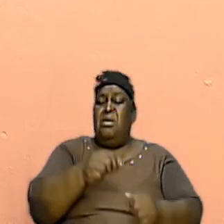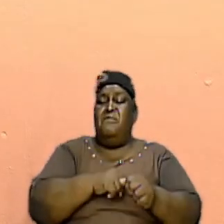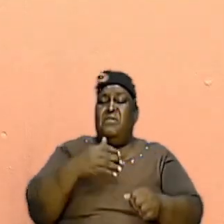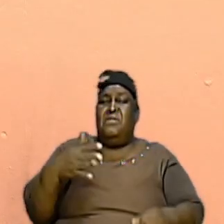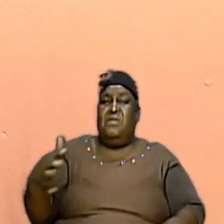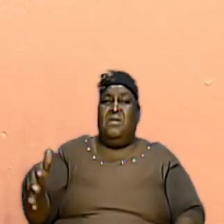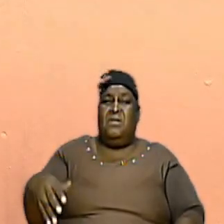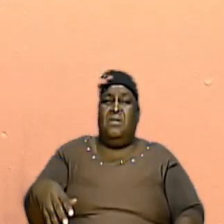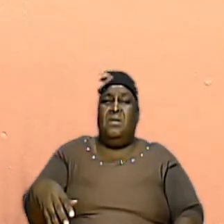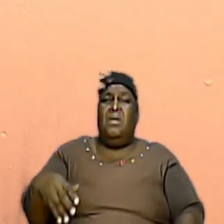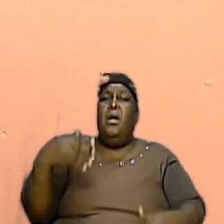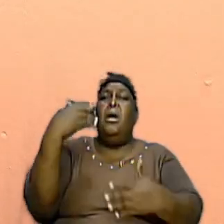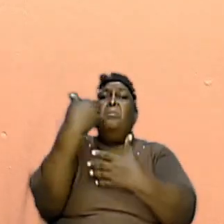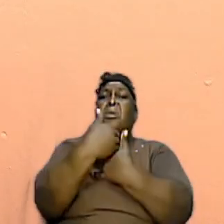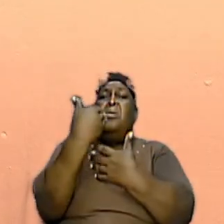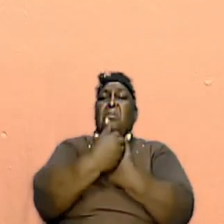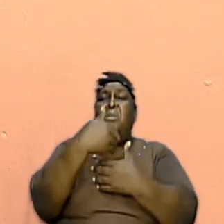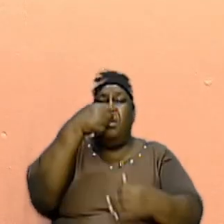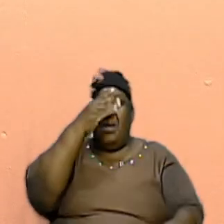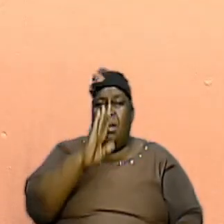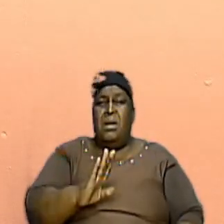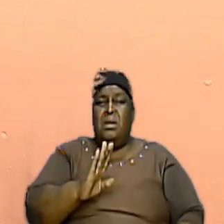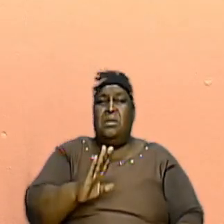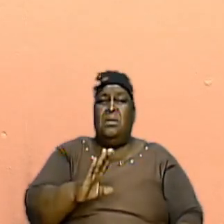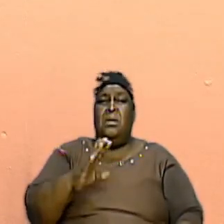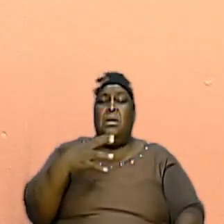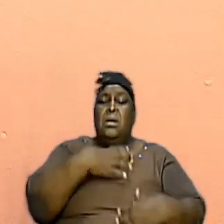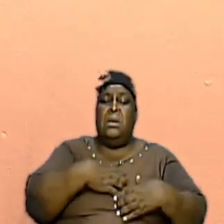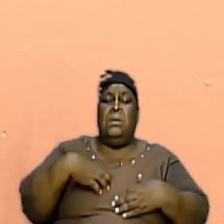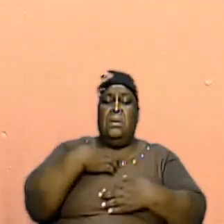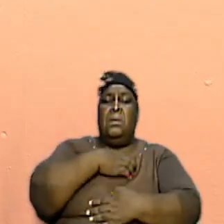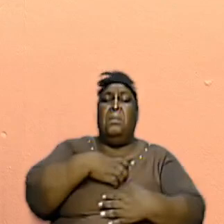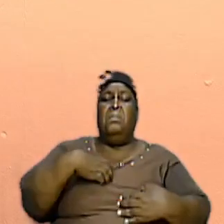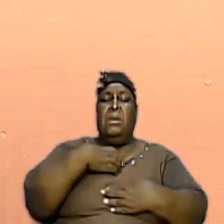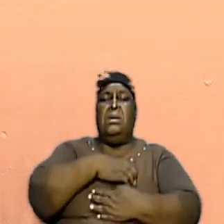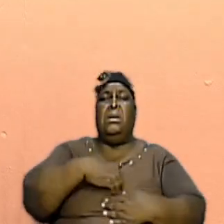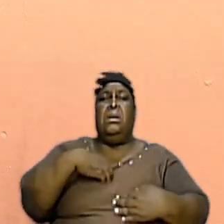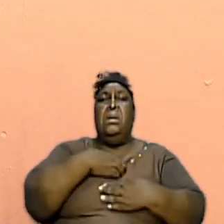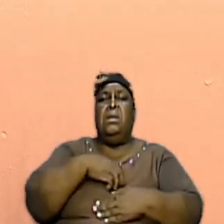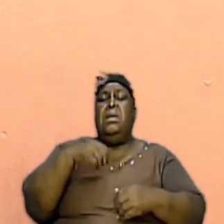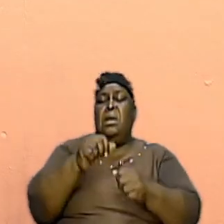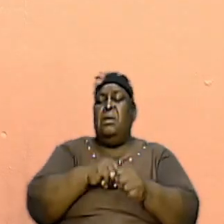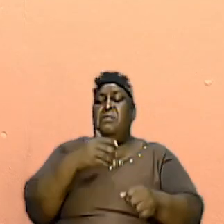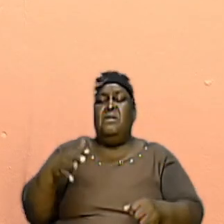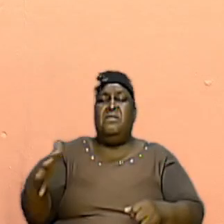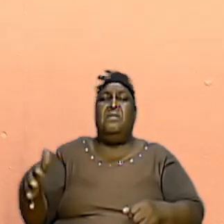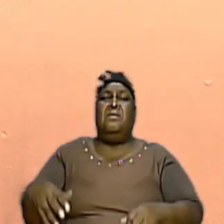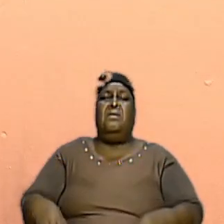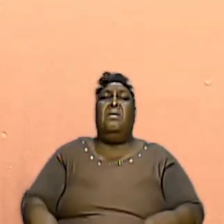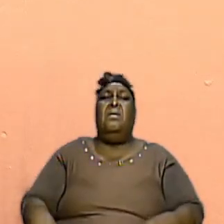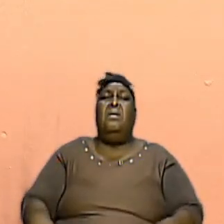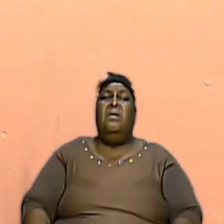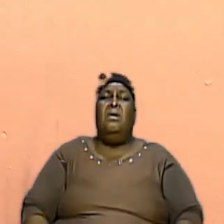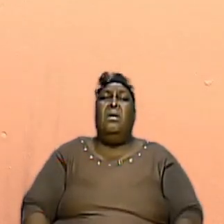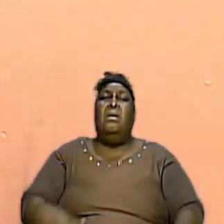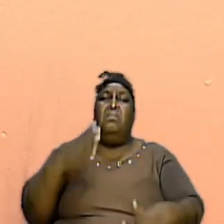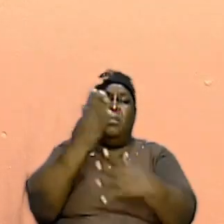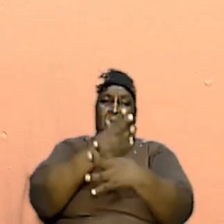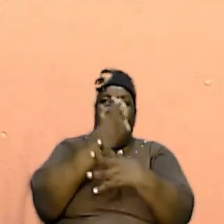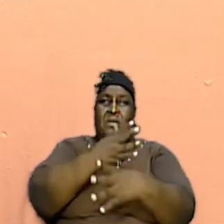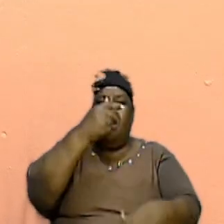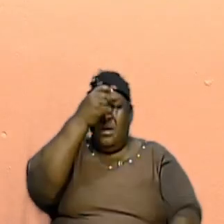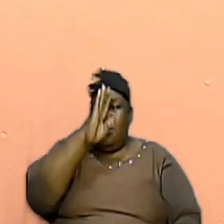It Troubled God They Complained About Everything Did You Know That In The Wilderness